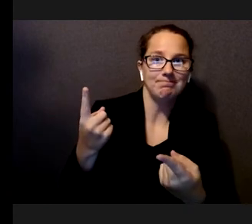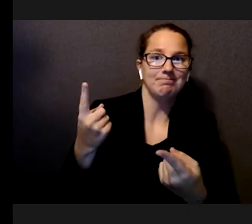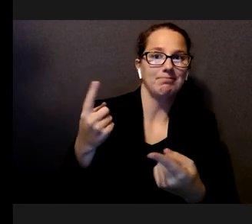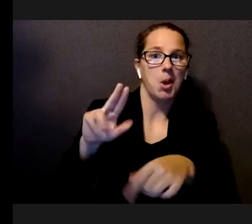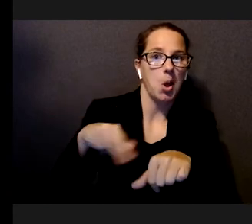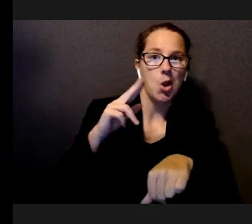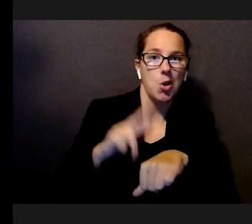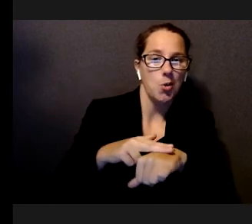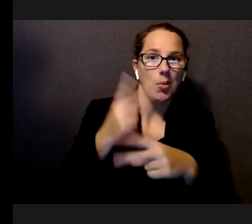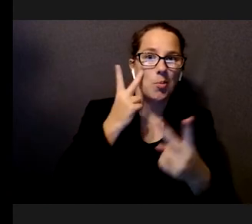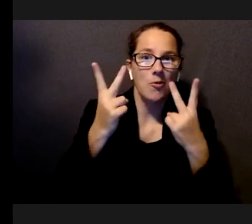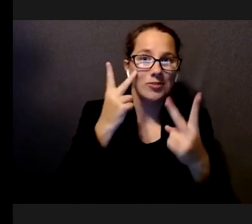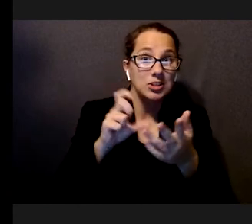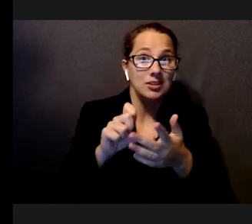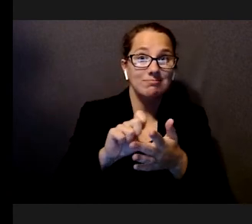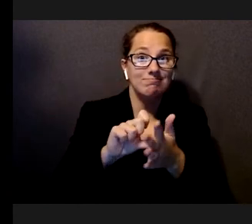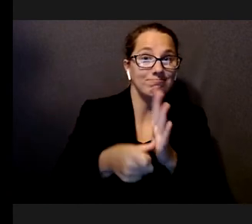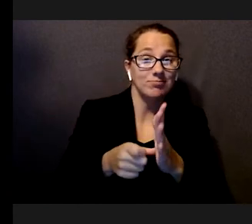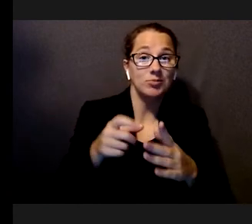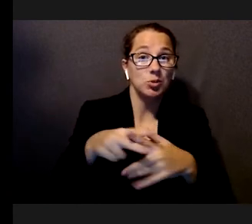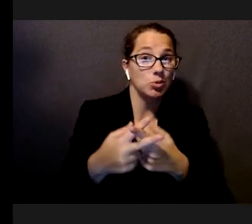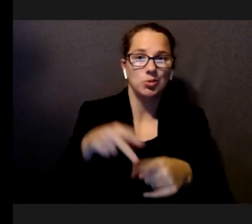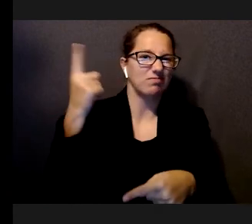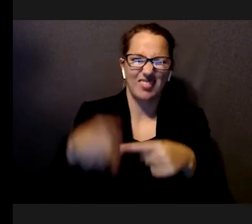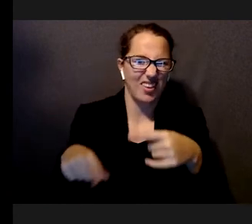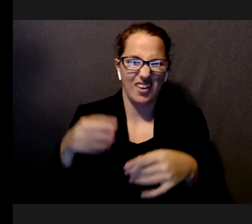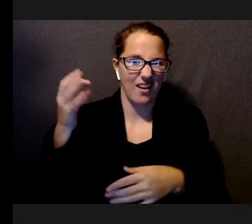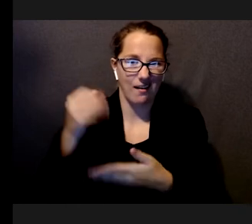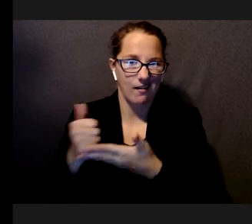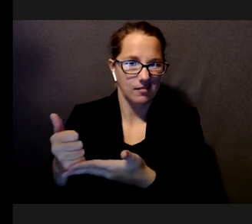traditional vision enhancement tools that I just showed you in the previous slides.